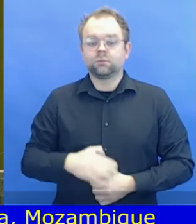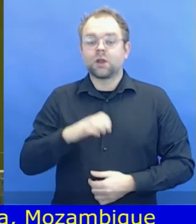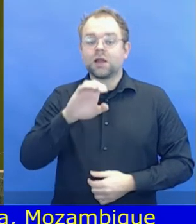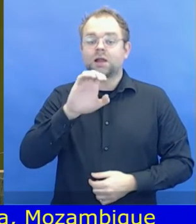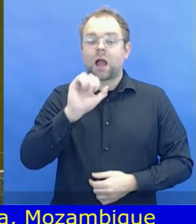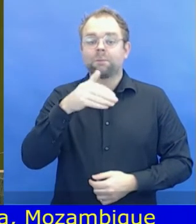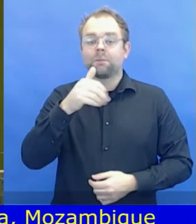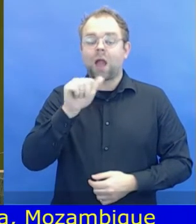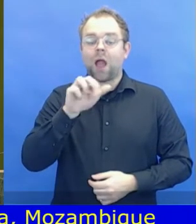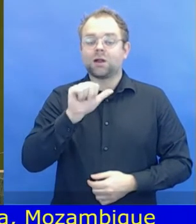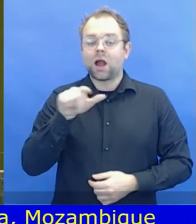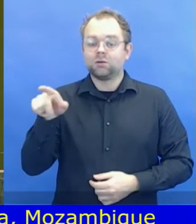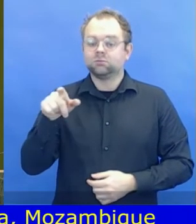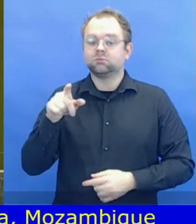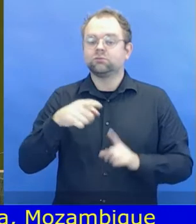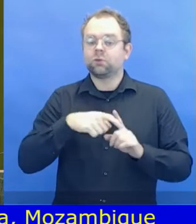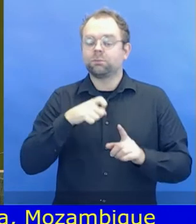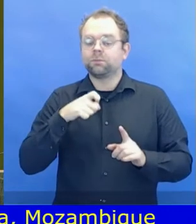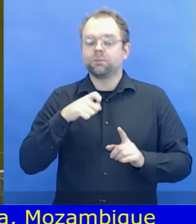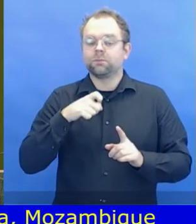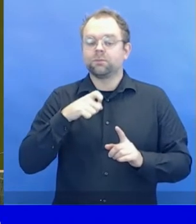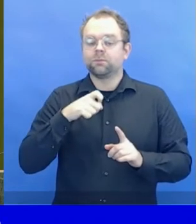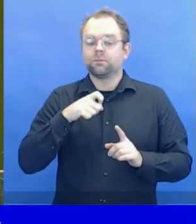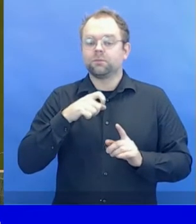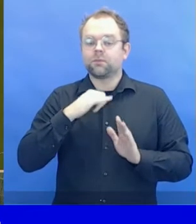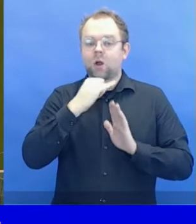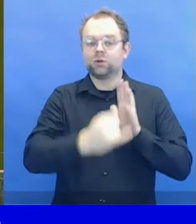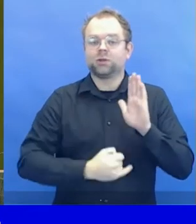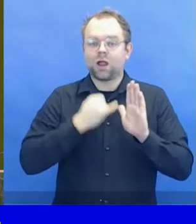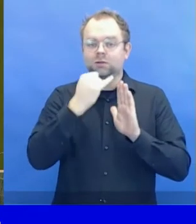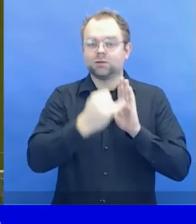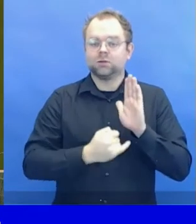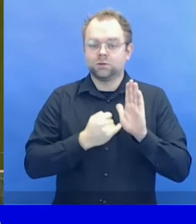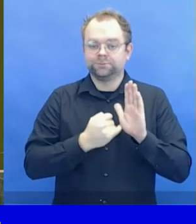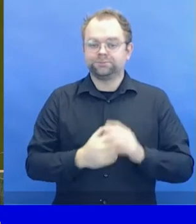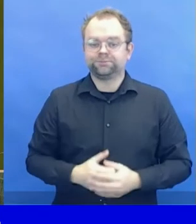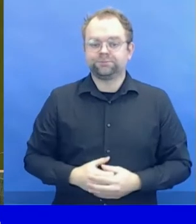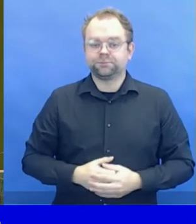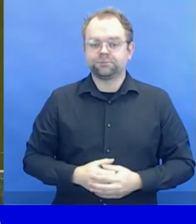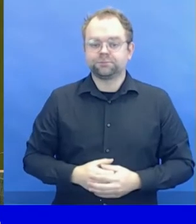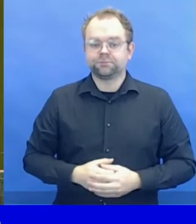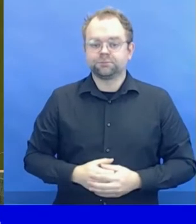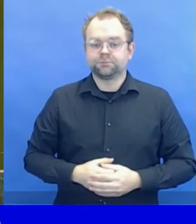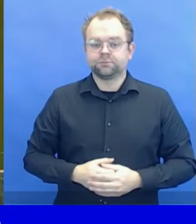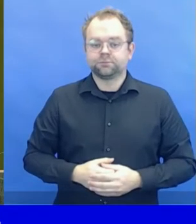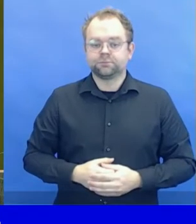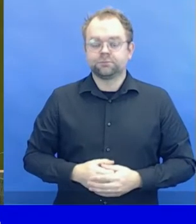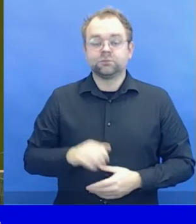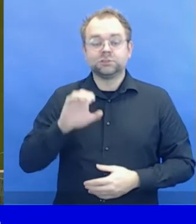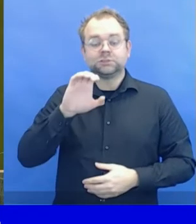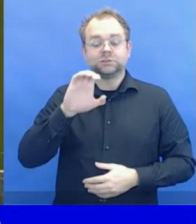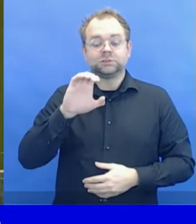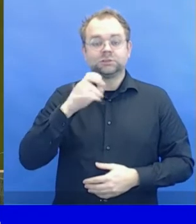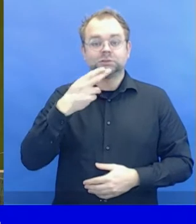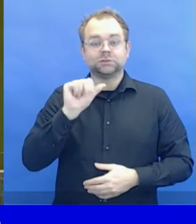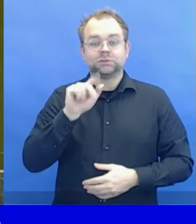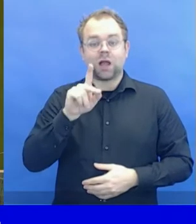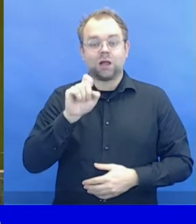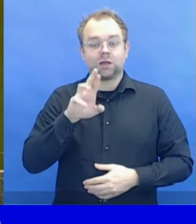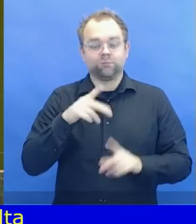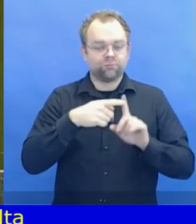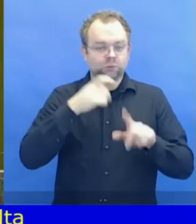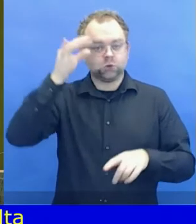Mr. Emet Eddin Chaker of Tunisia, Mr. Maguino